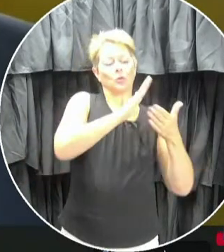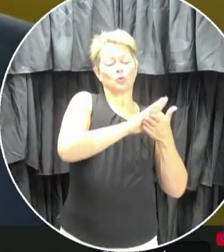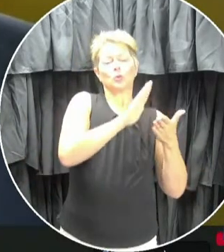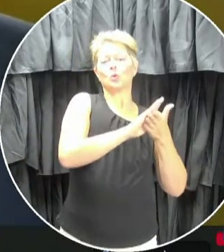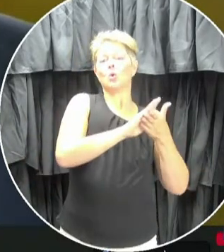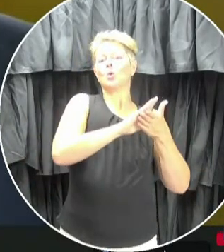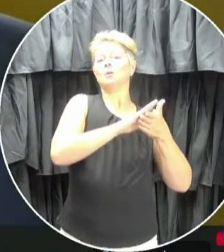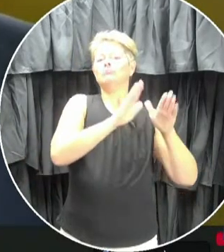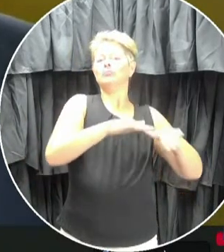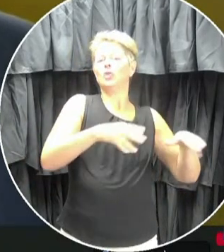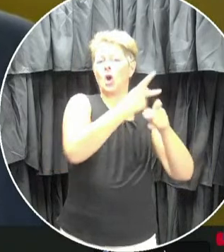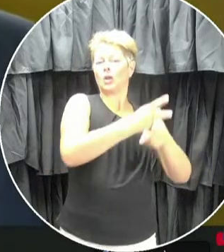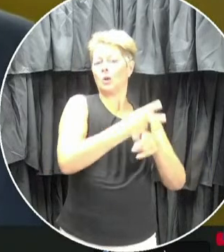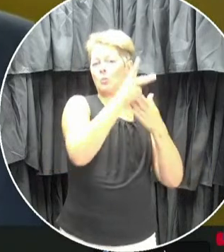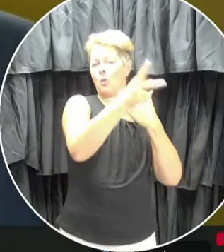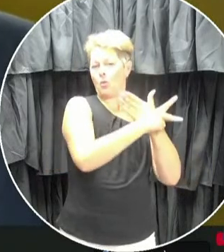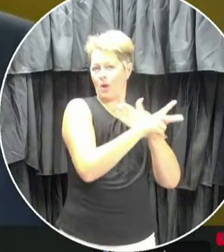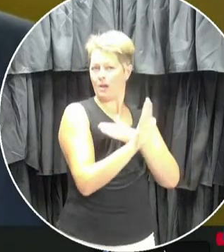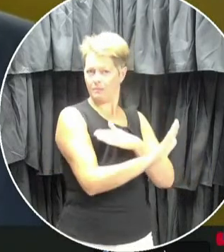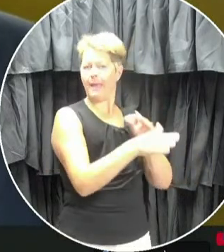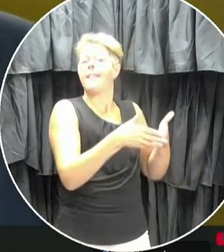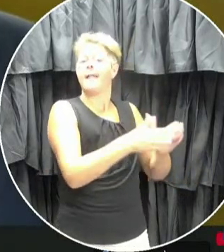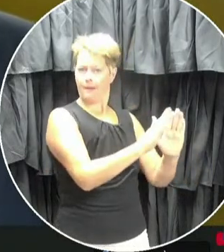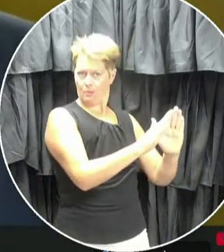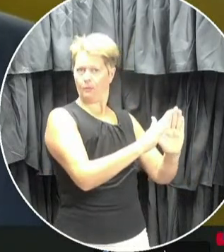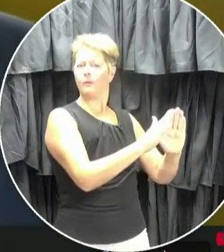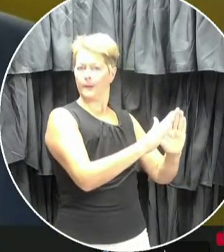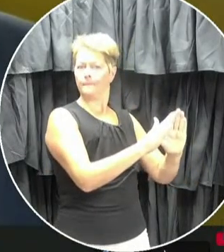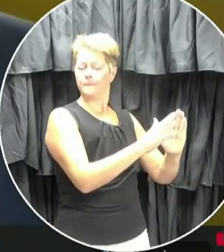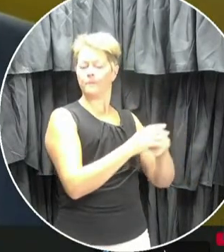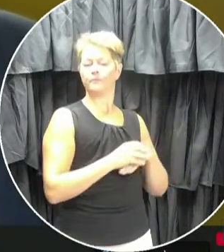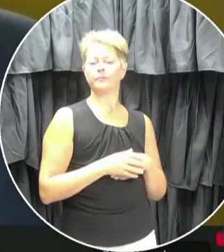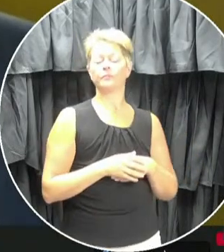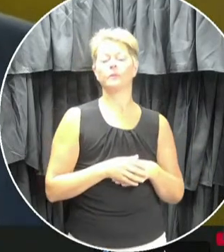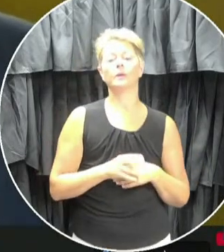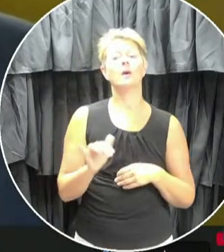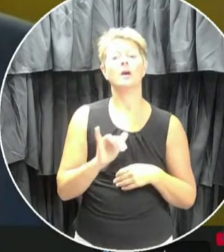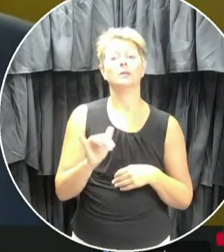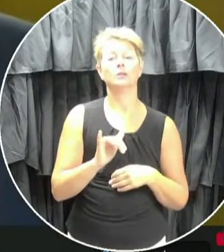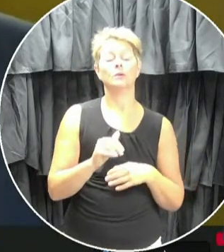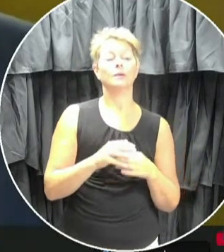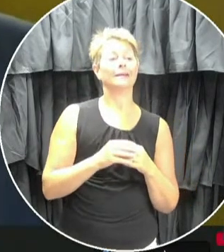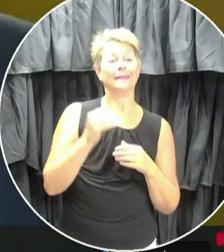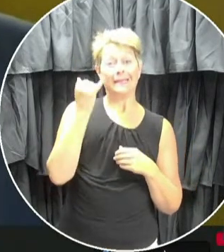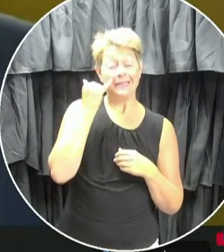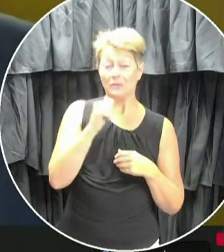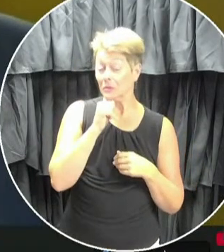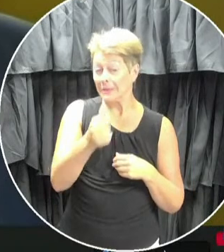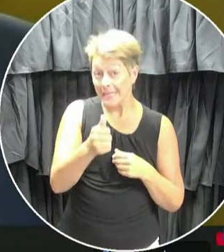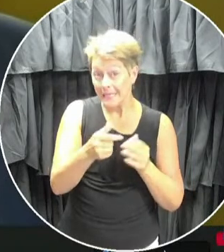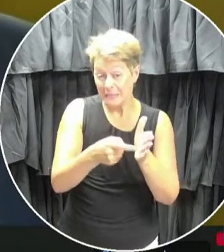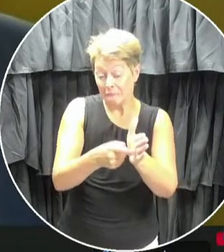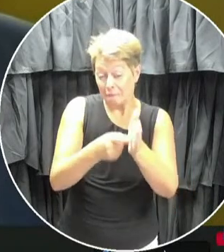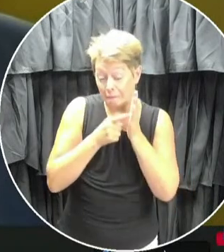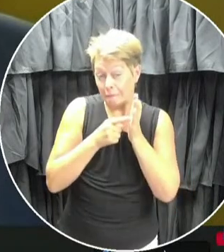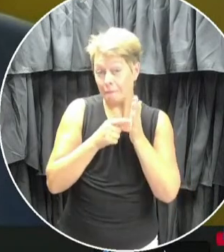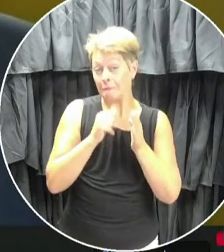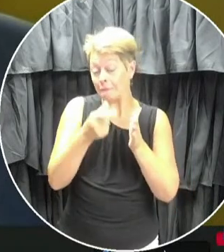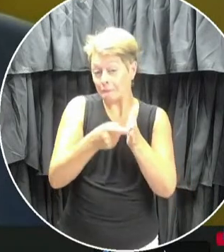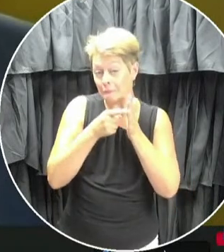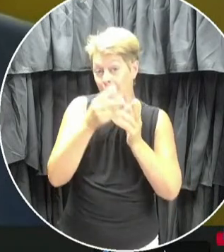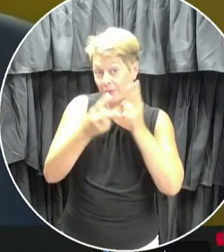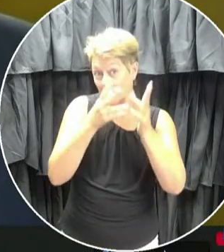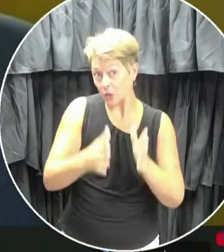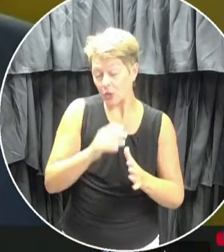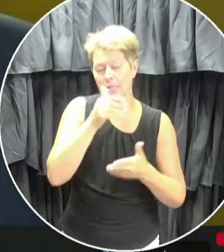programs for students. There will also be no non-essential visitors permitted within schools. We know our